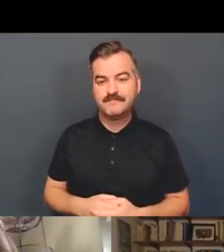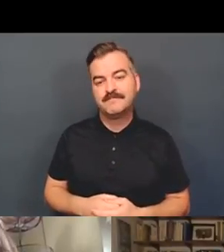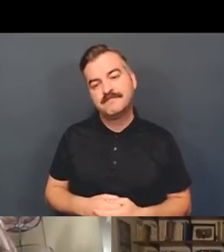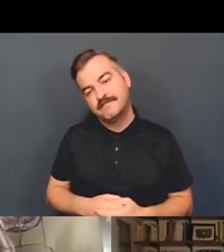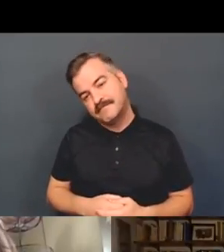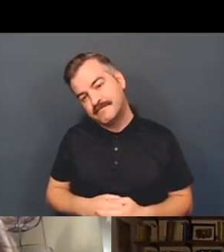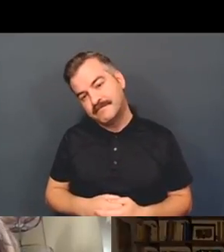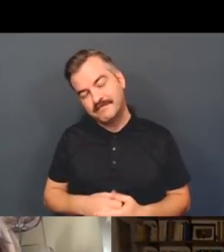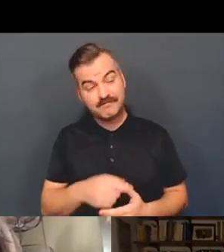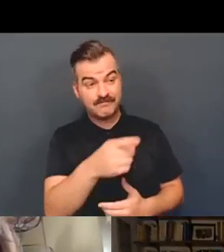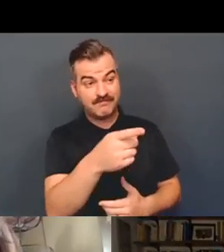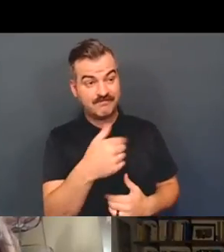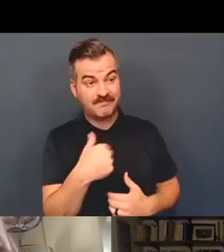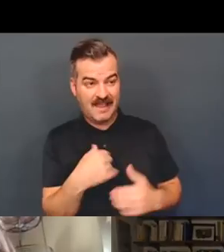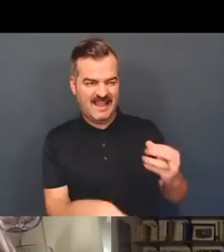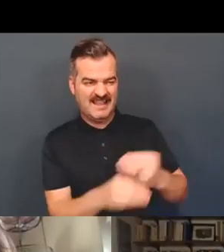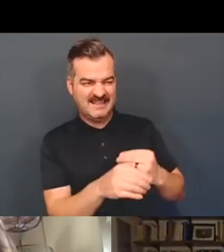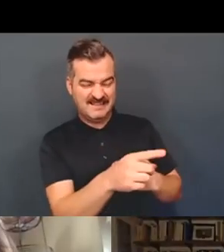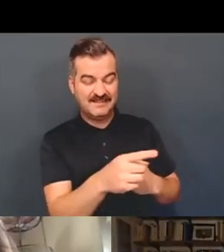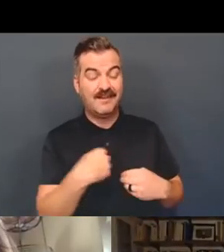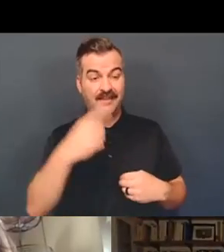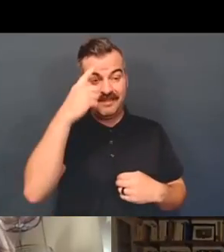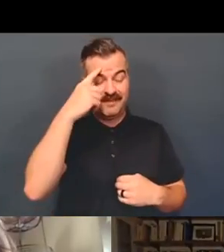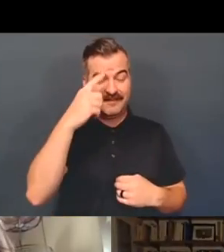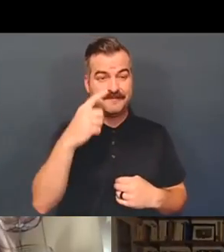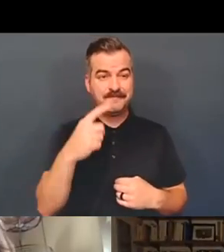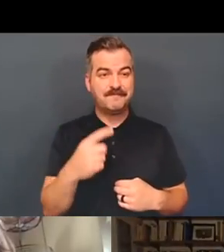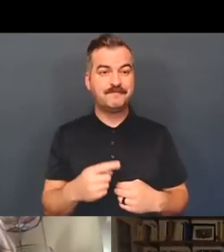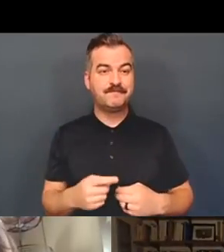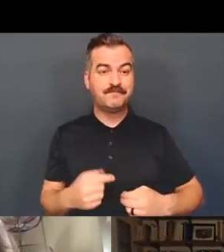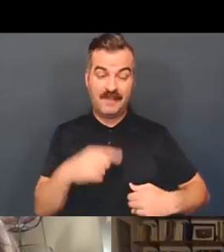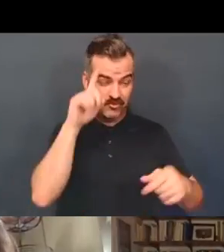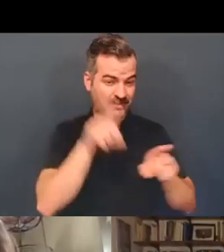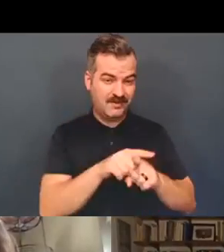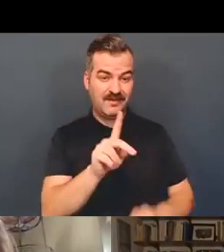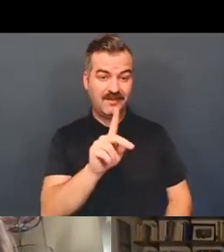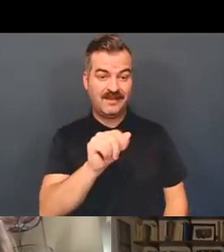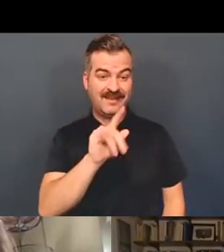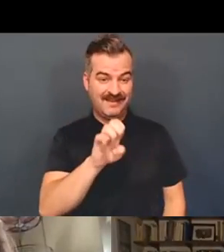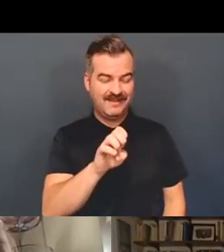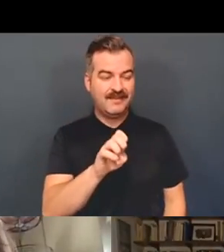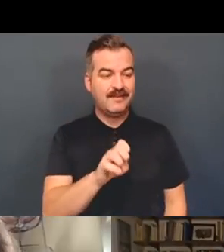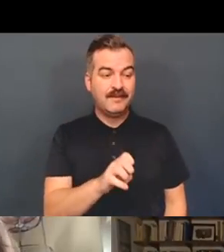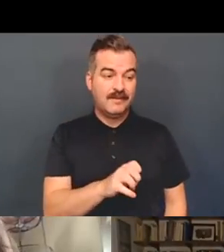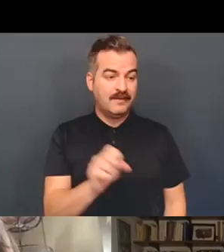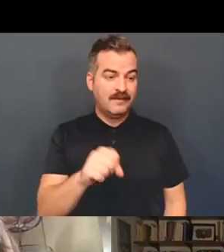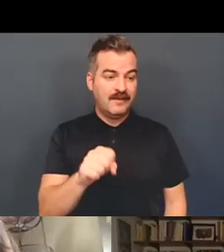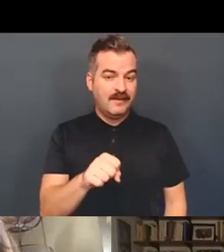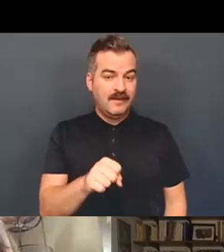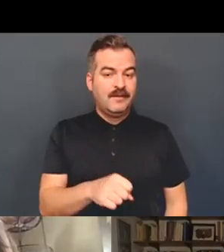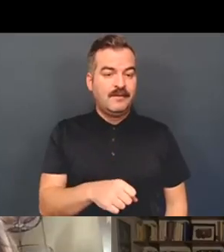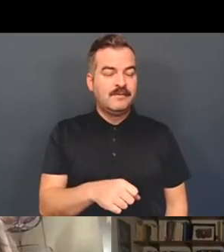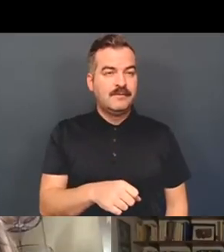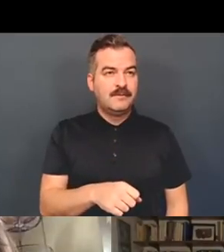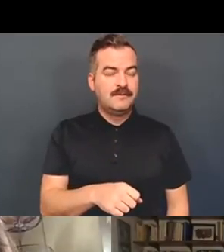I can just jump off of that by saying that I think I agree with Katie, and it bears out in